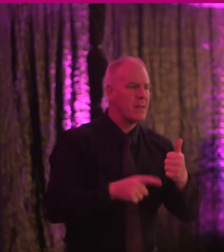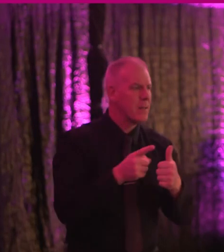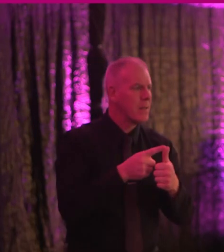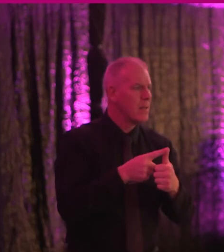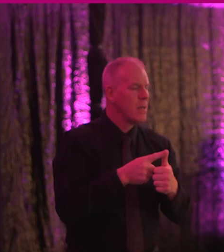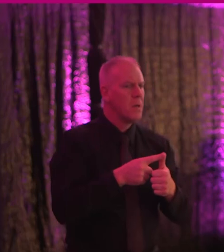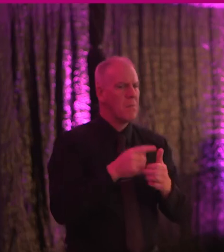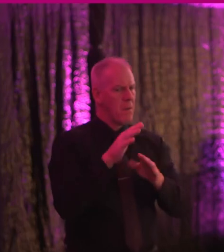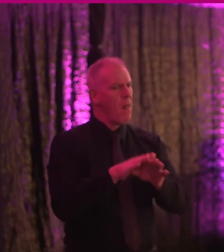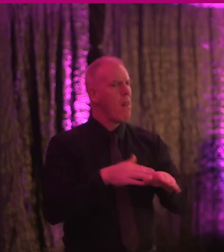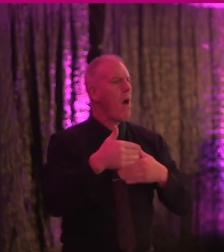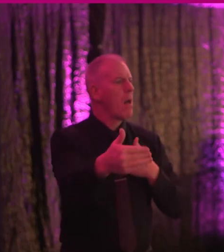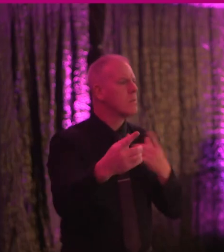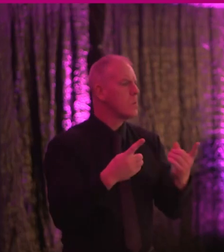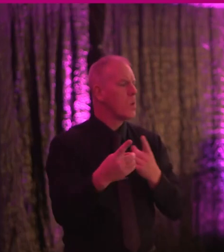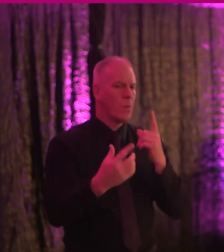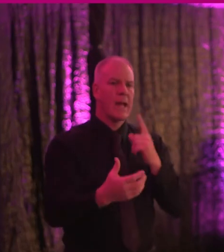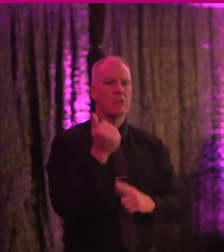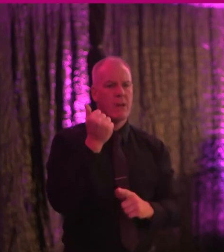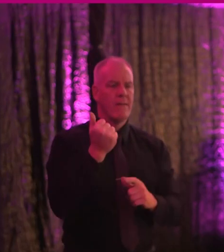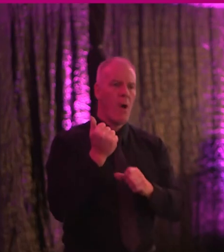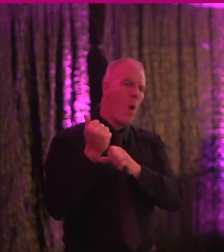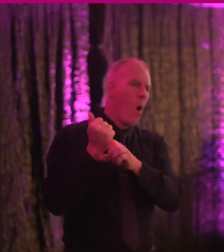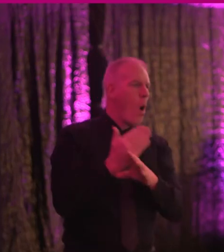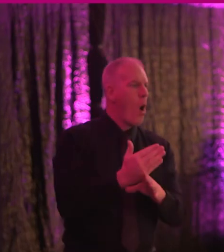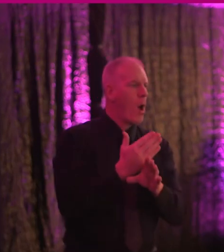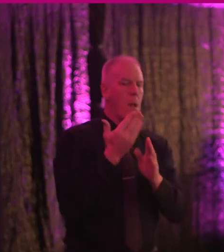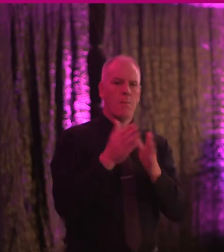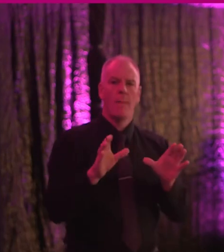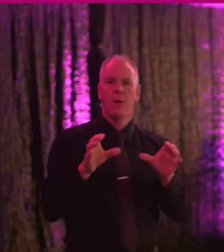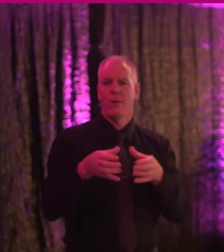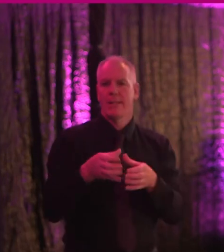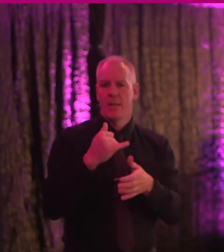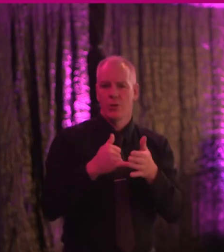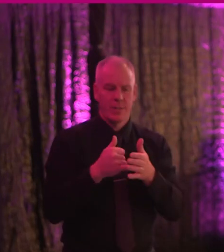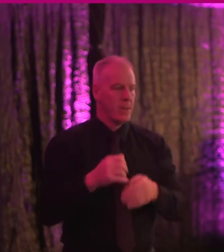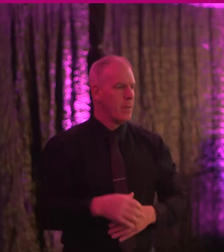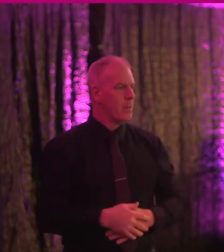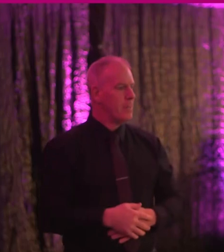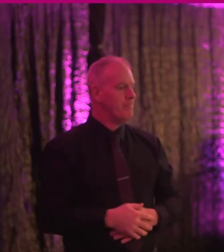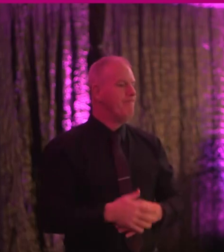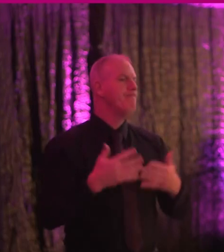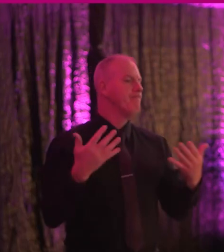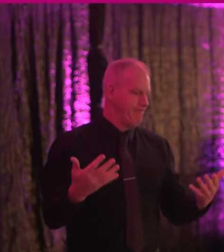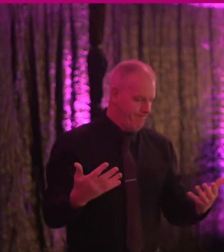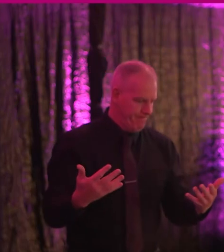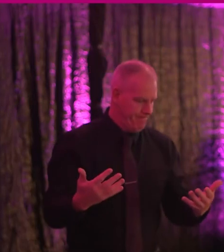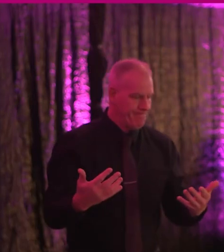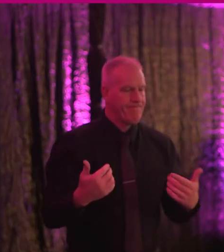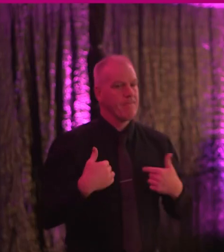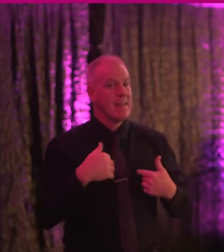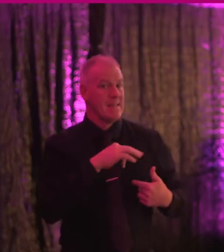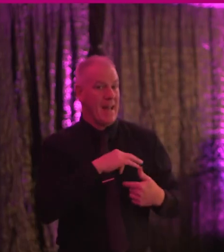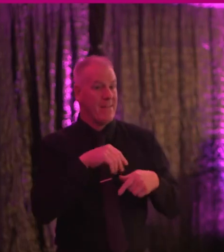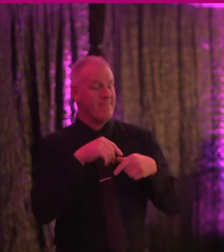so we have a long way to go to achieve that all of the public bodies. However, I am reliably